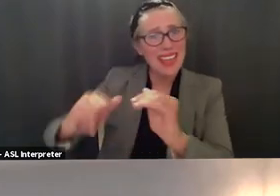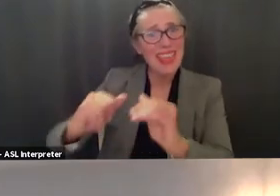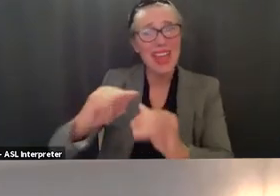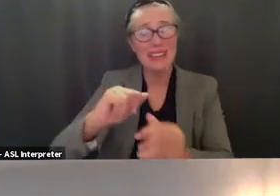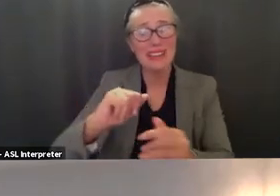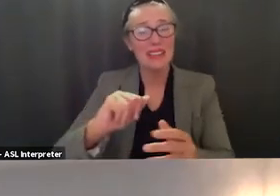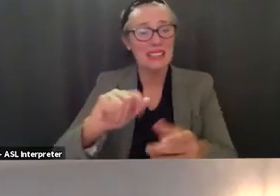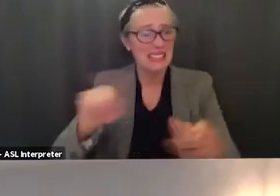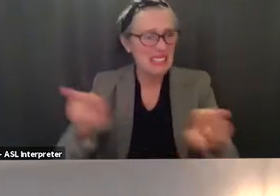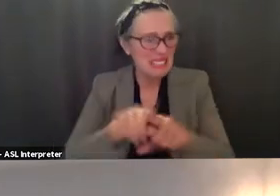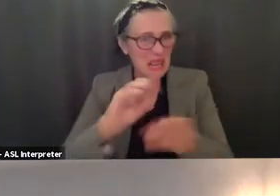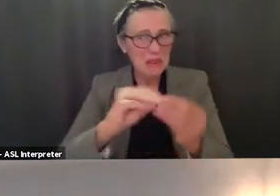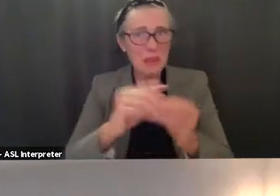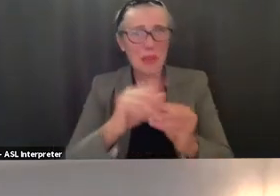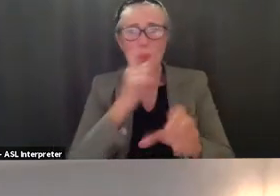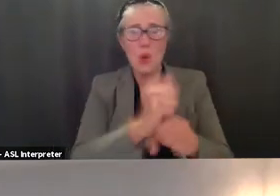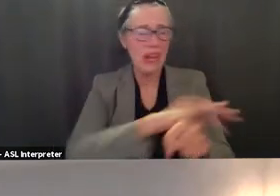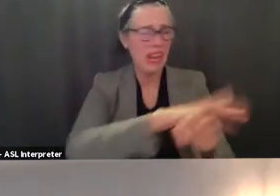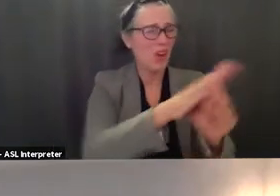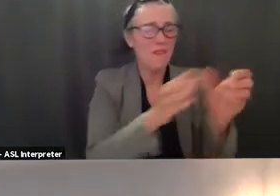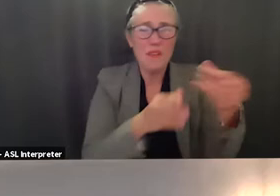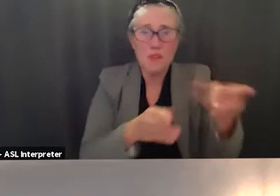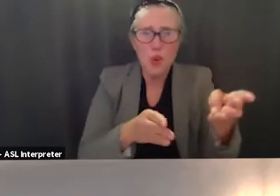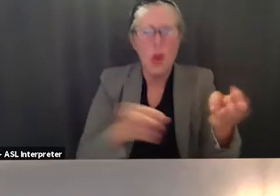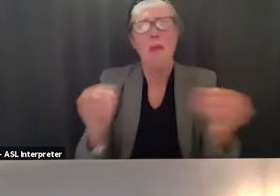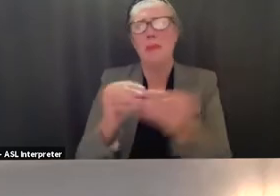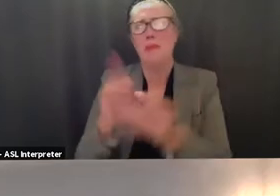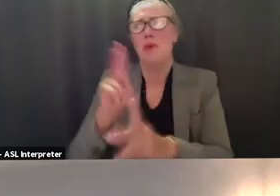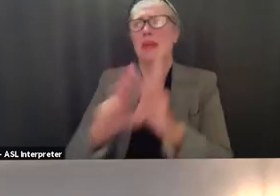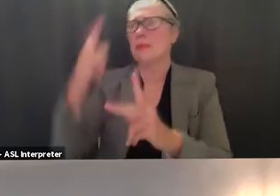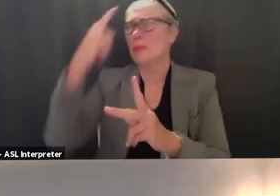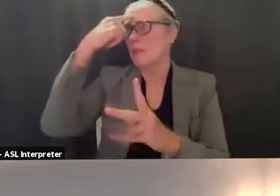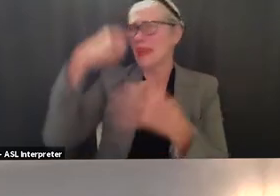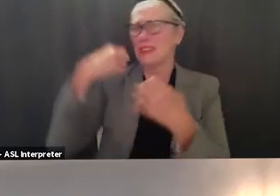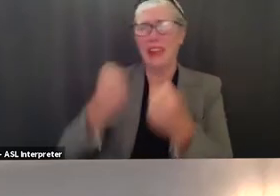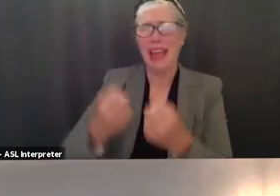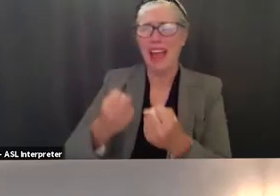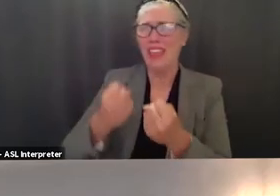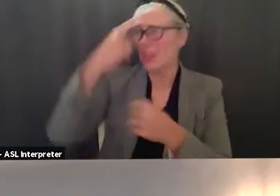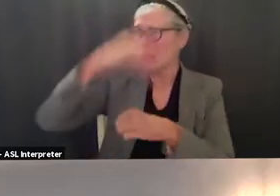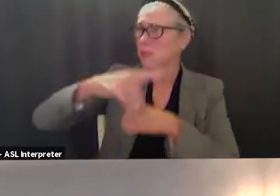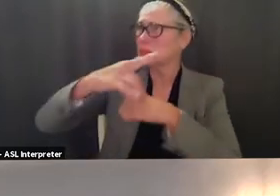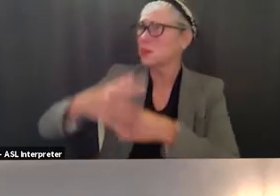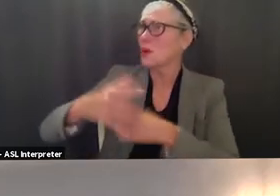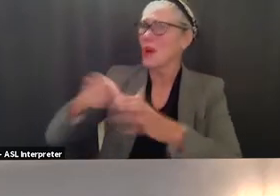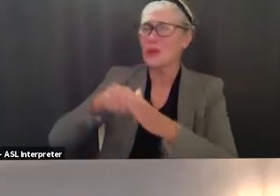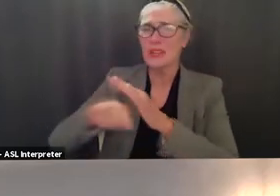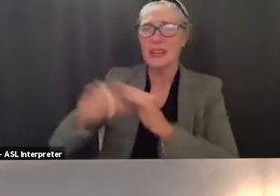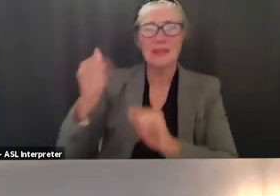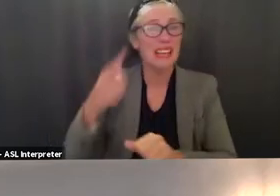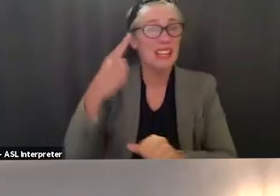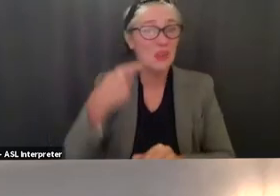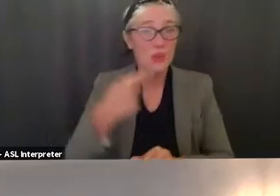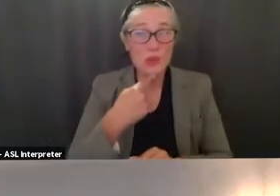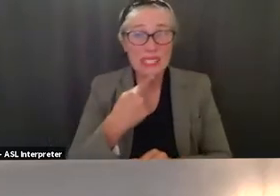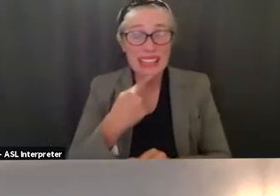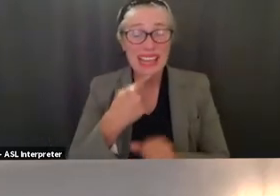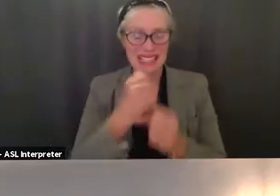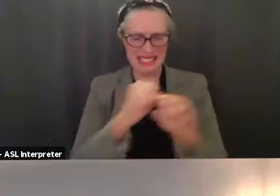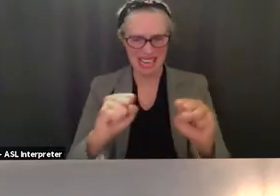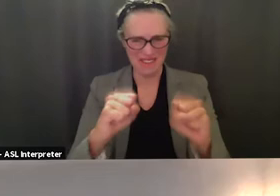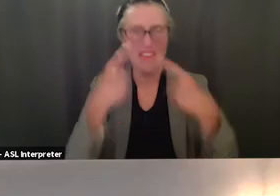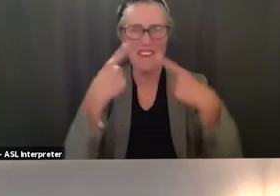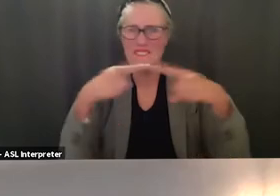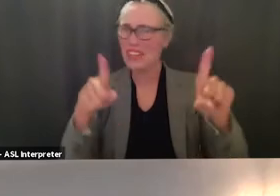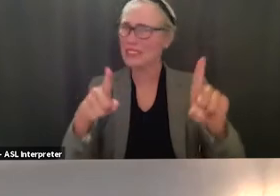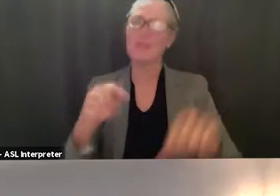there is a lot of people say now that became a tagline saying safe and affected and um misinformation okay